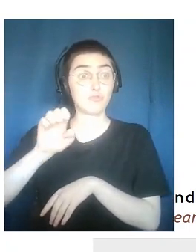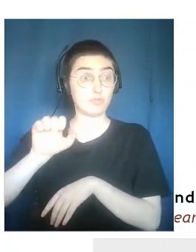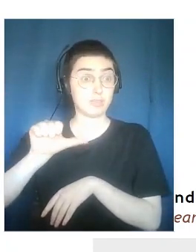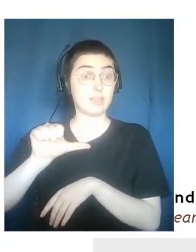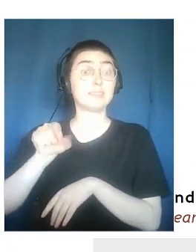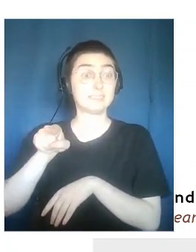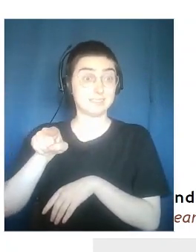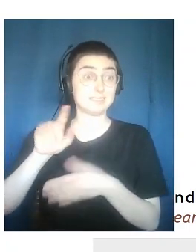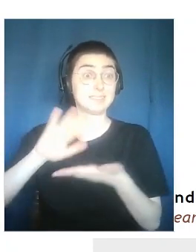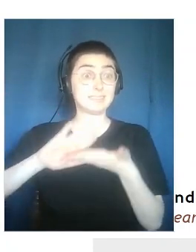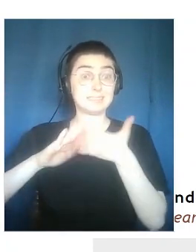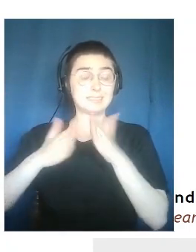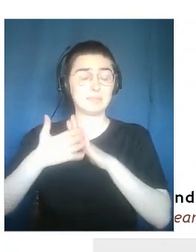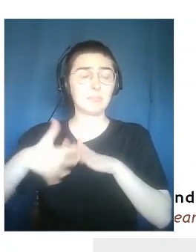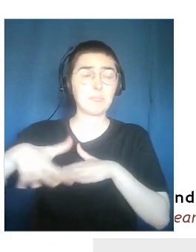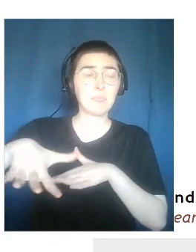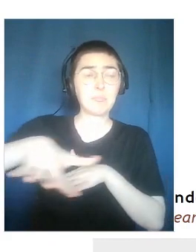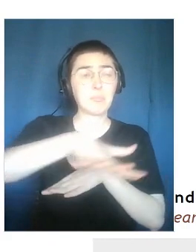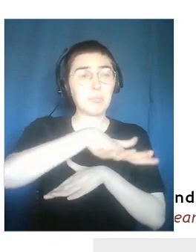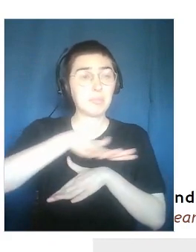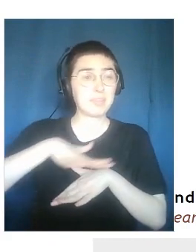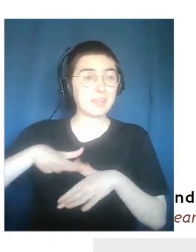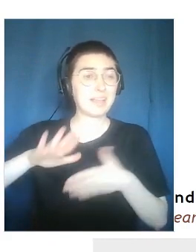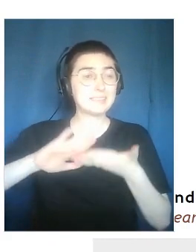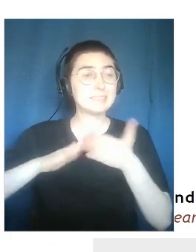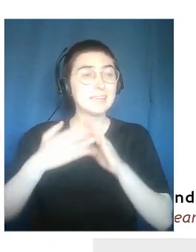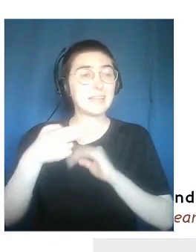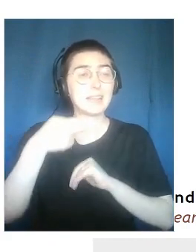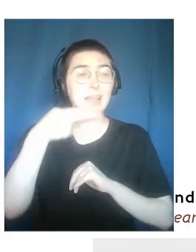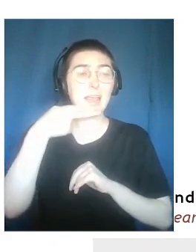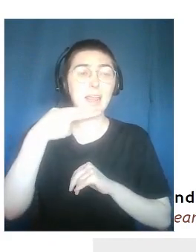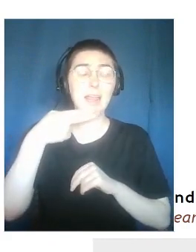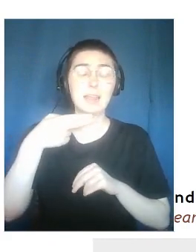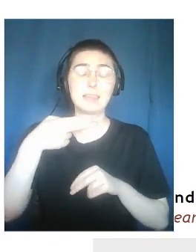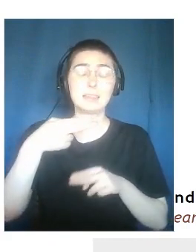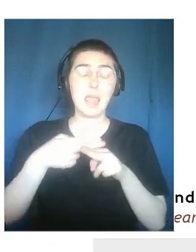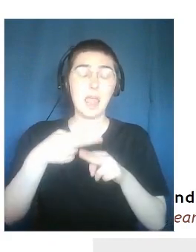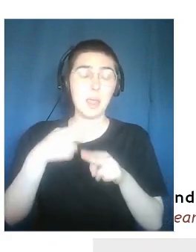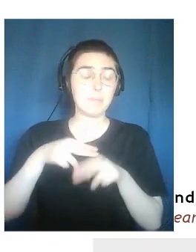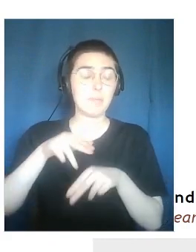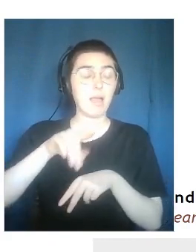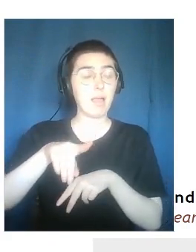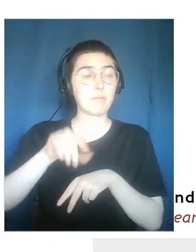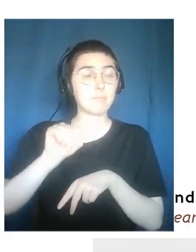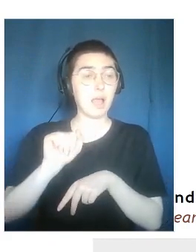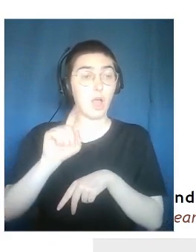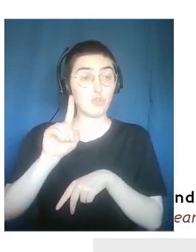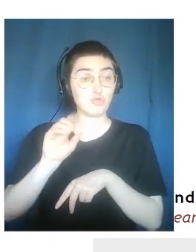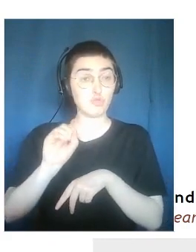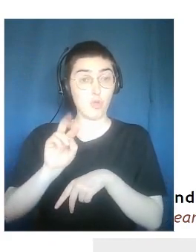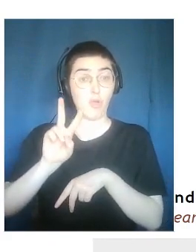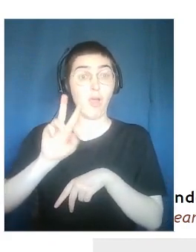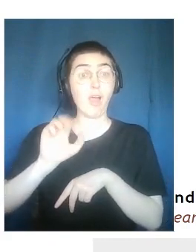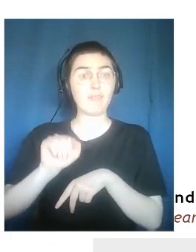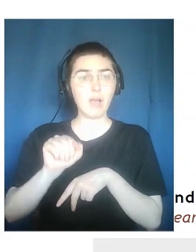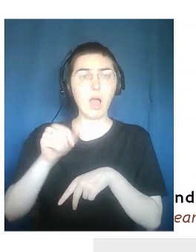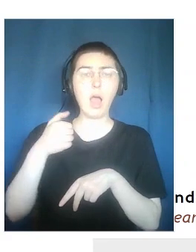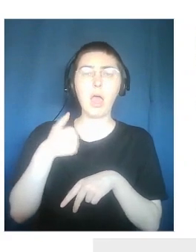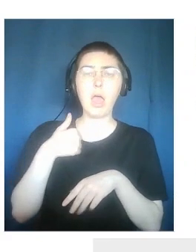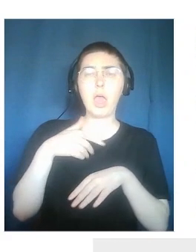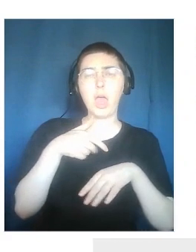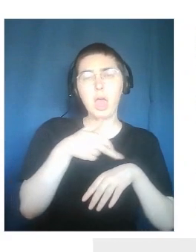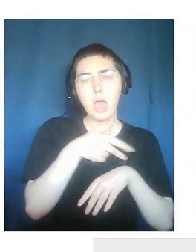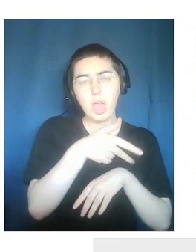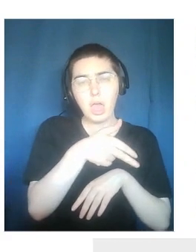in an industrial urban area, a couple of kilometers from Balba. Searching for something that is